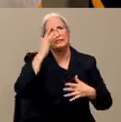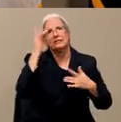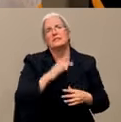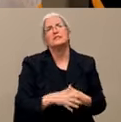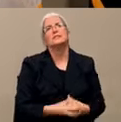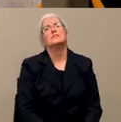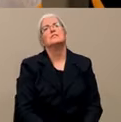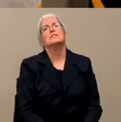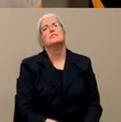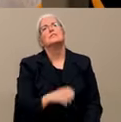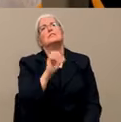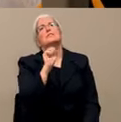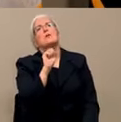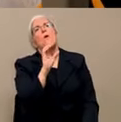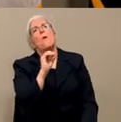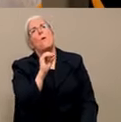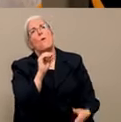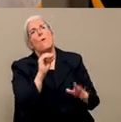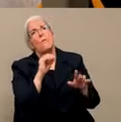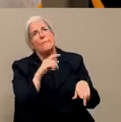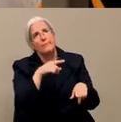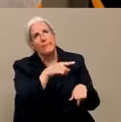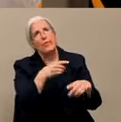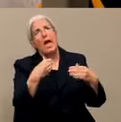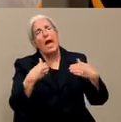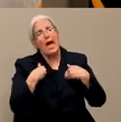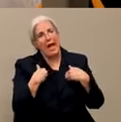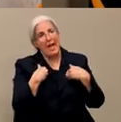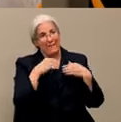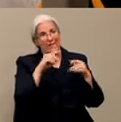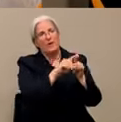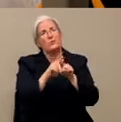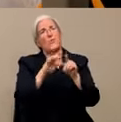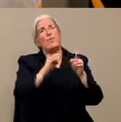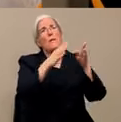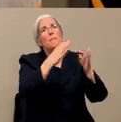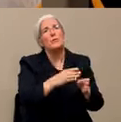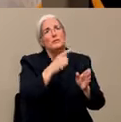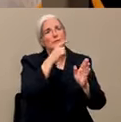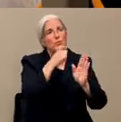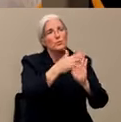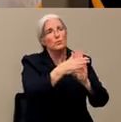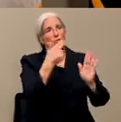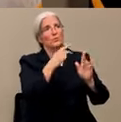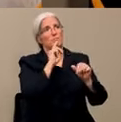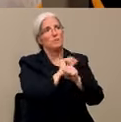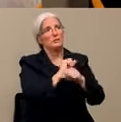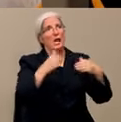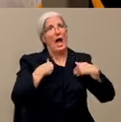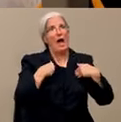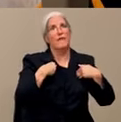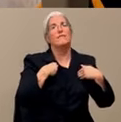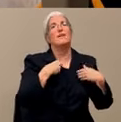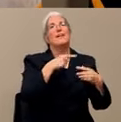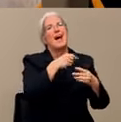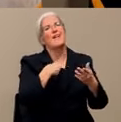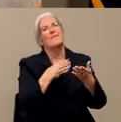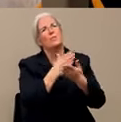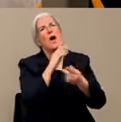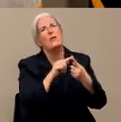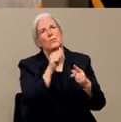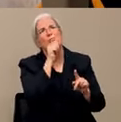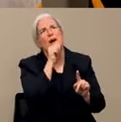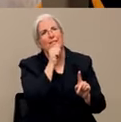but small cell suppression. So what we usually do is if there's any number for any place less than five, we don't report it.